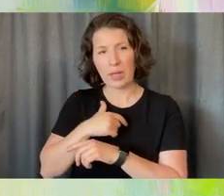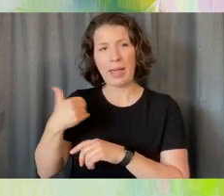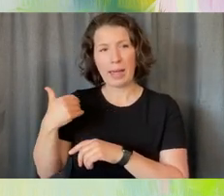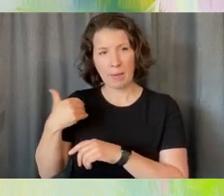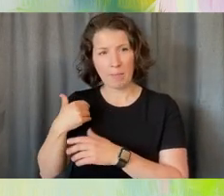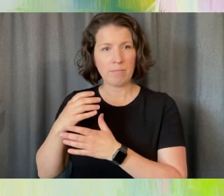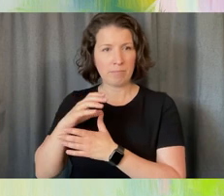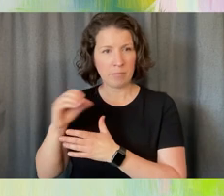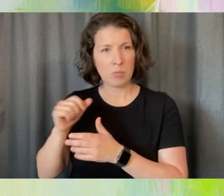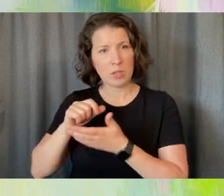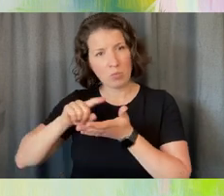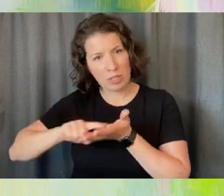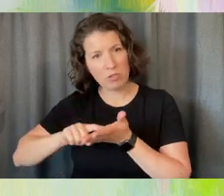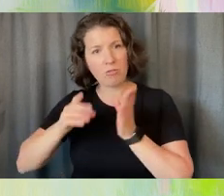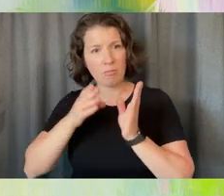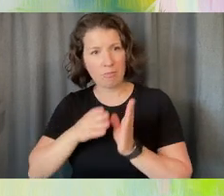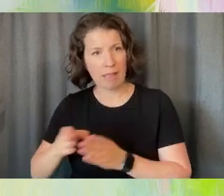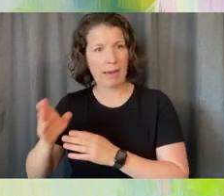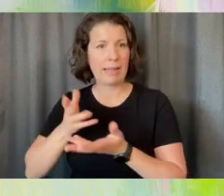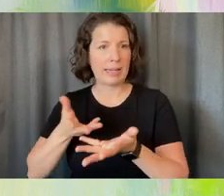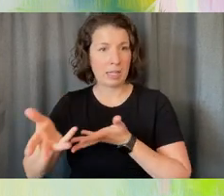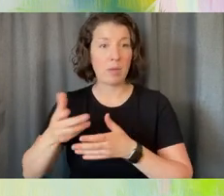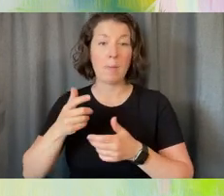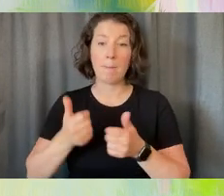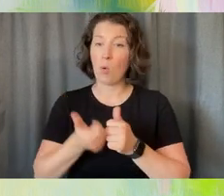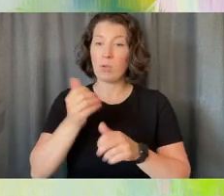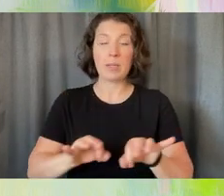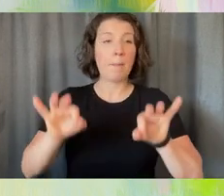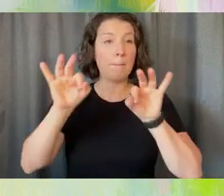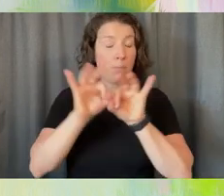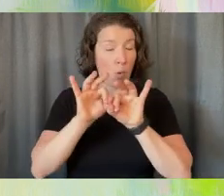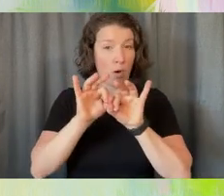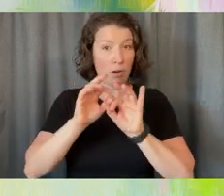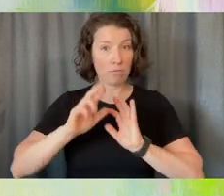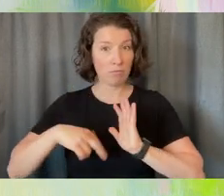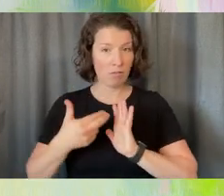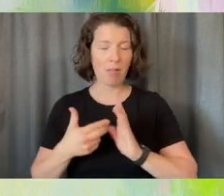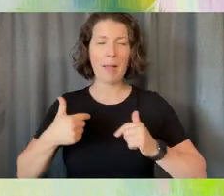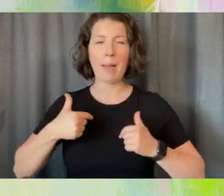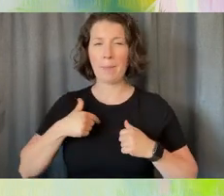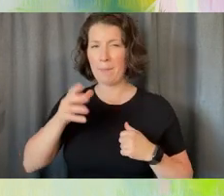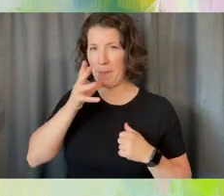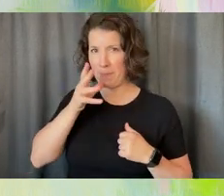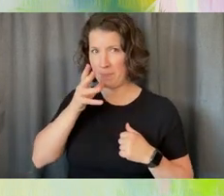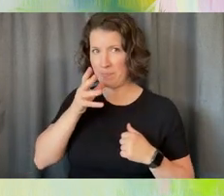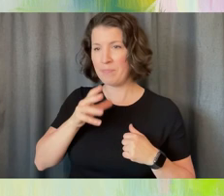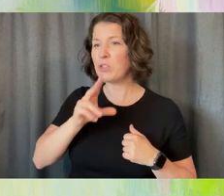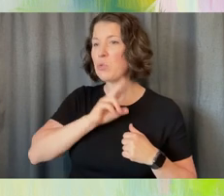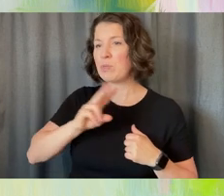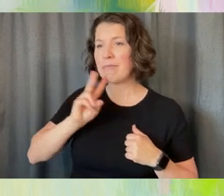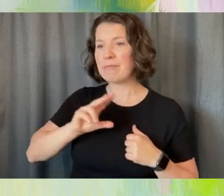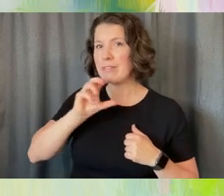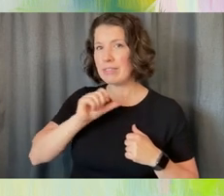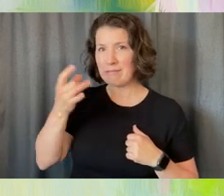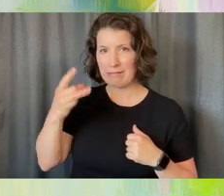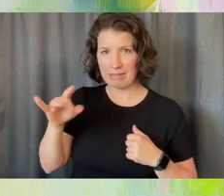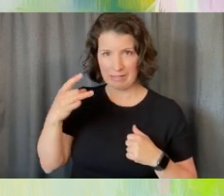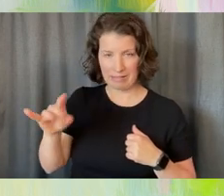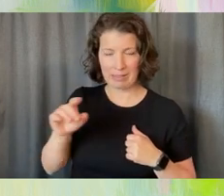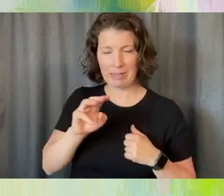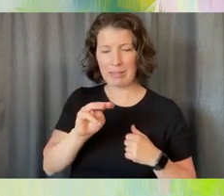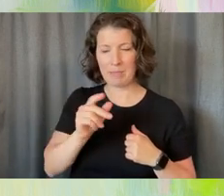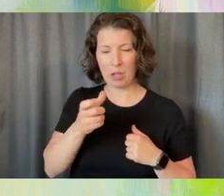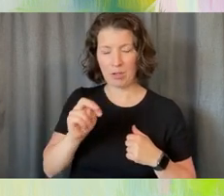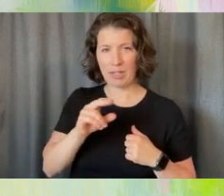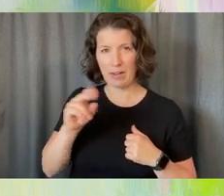But the most important hat that I wear is that I'm the mom to 18-year-old twins, Maren and Byrne, who will graduate from high school